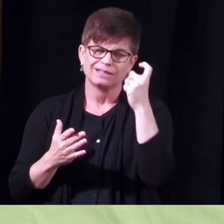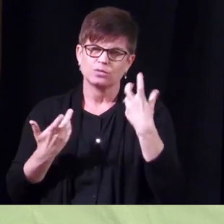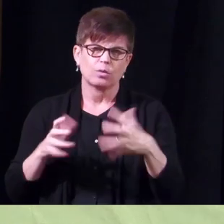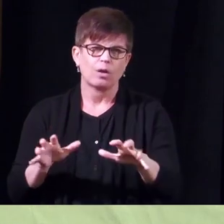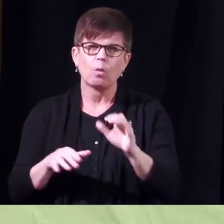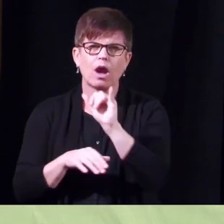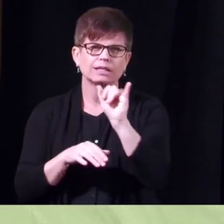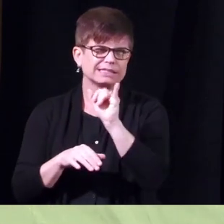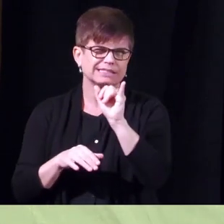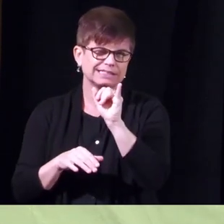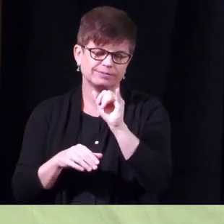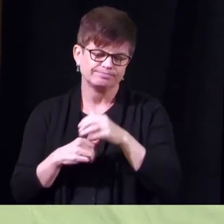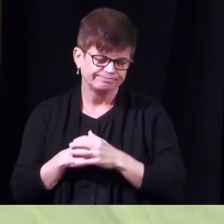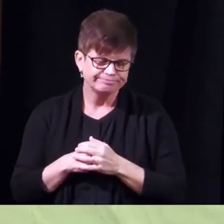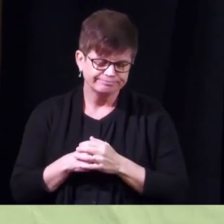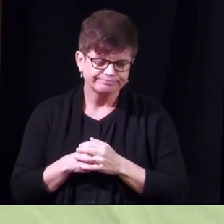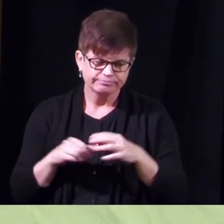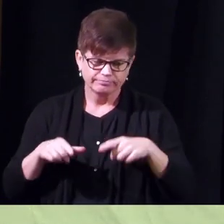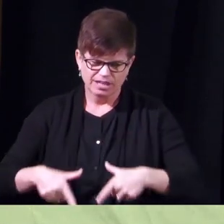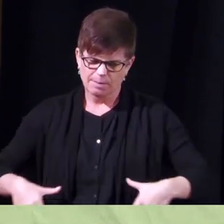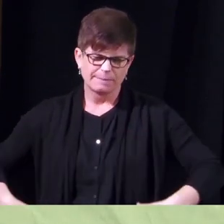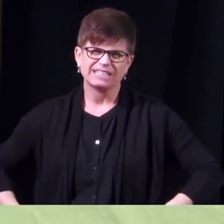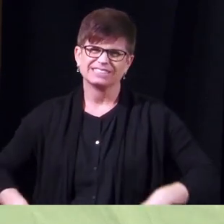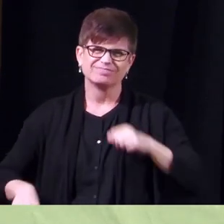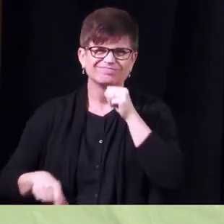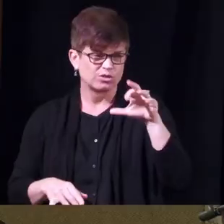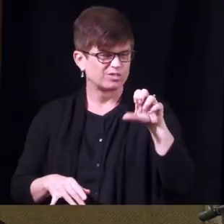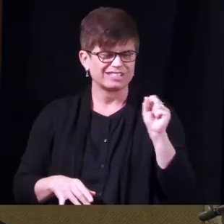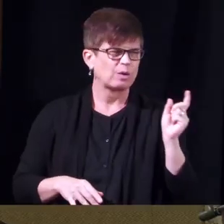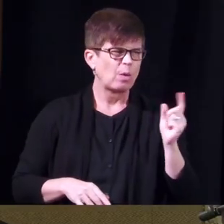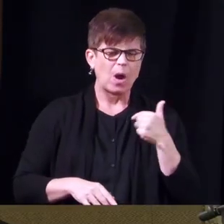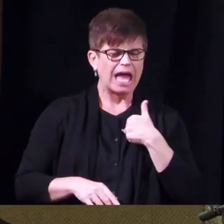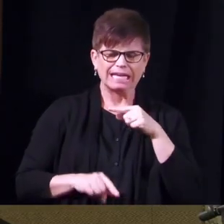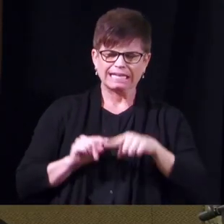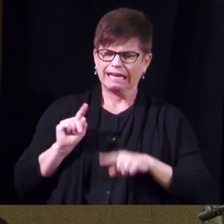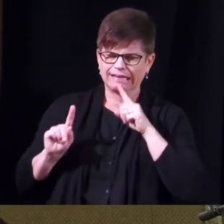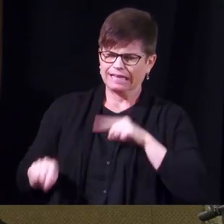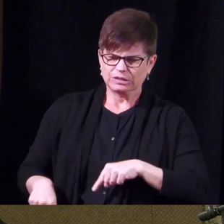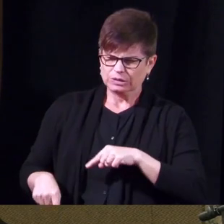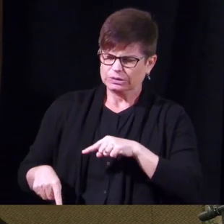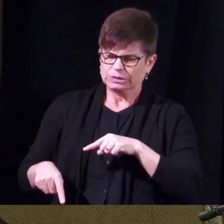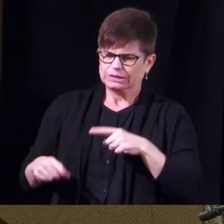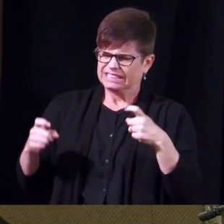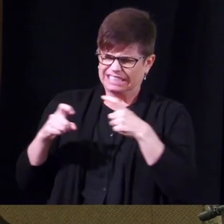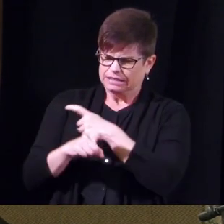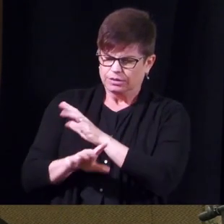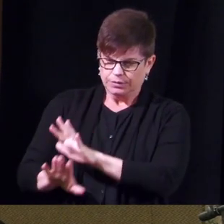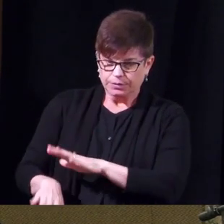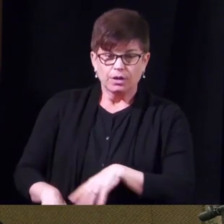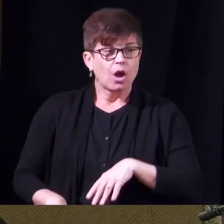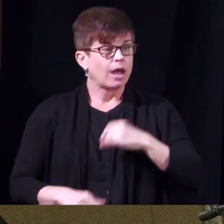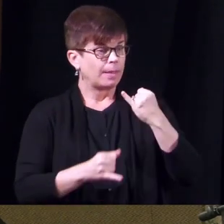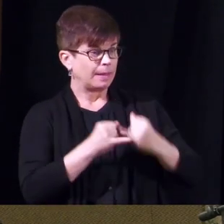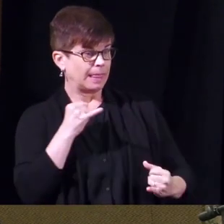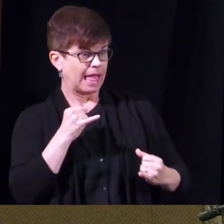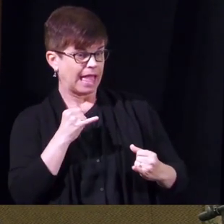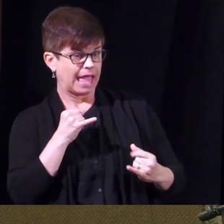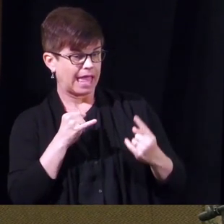is is a diaper or panties or uh the pads so the last question i have for you before i have to run up there